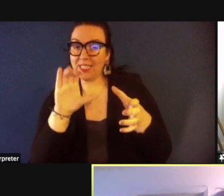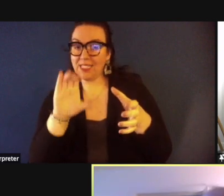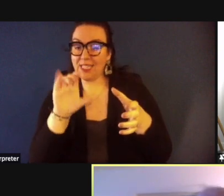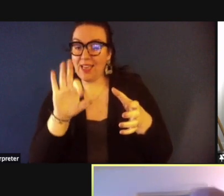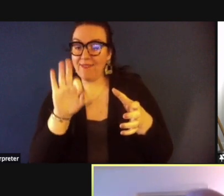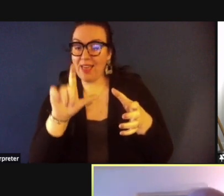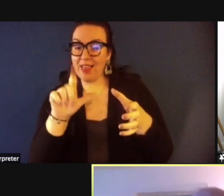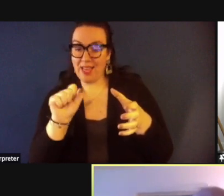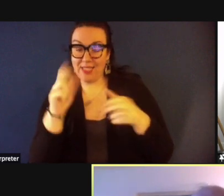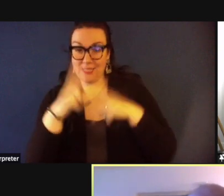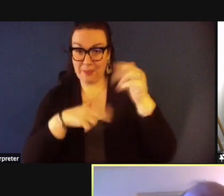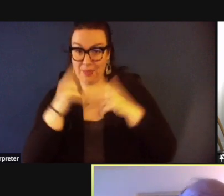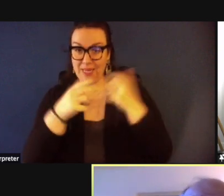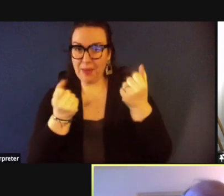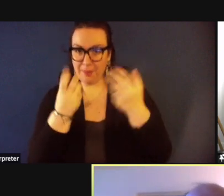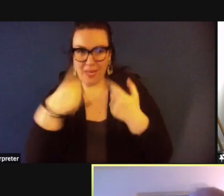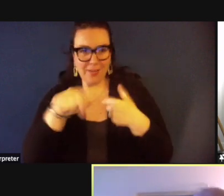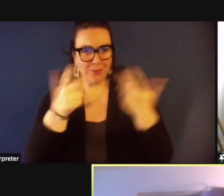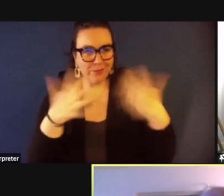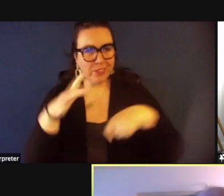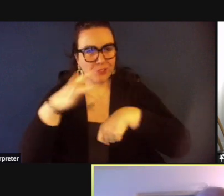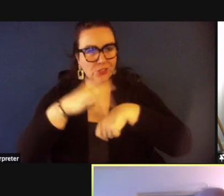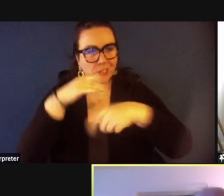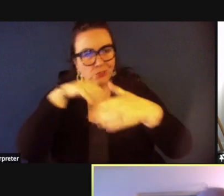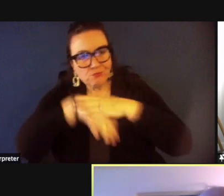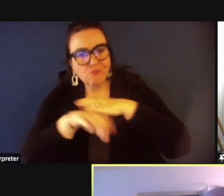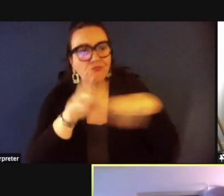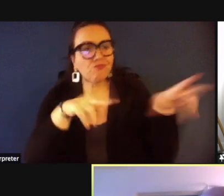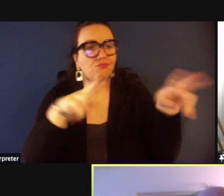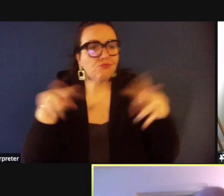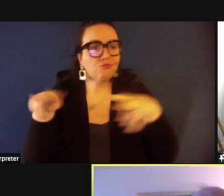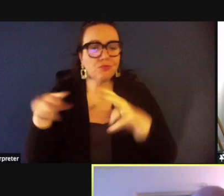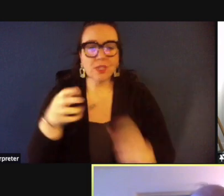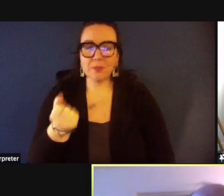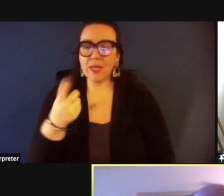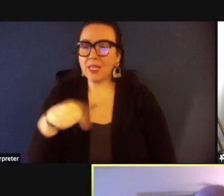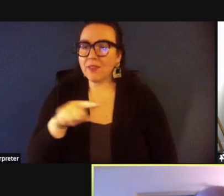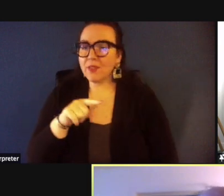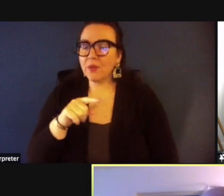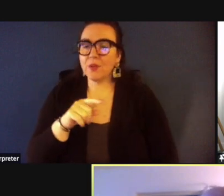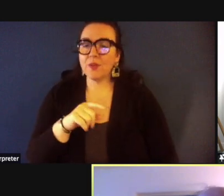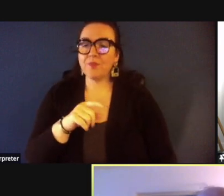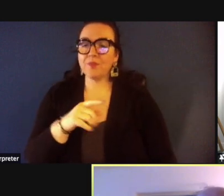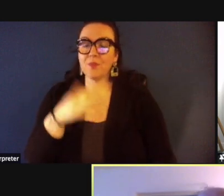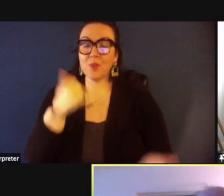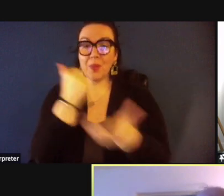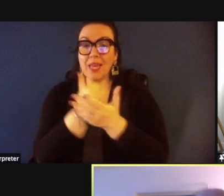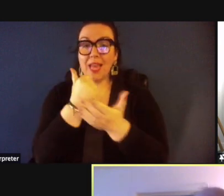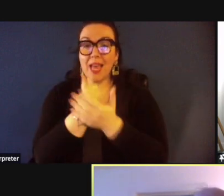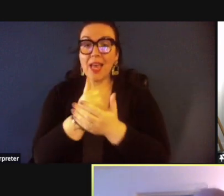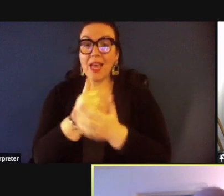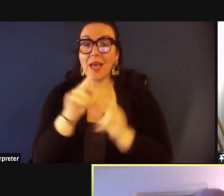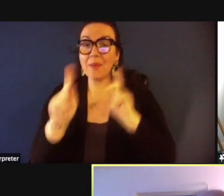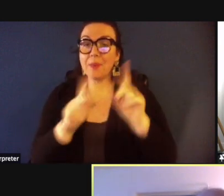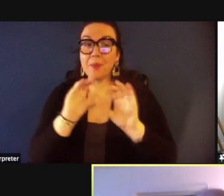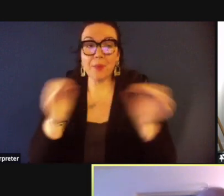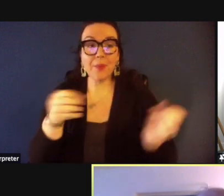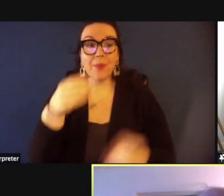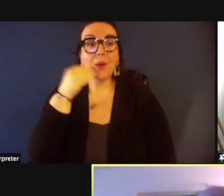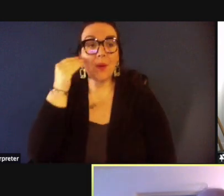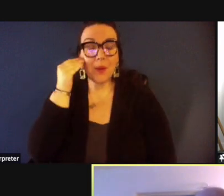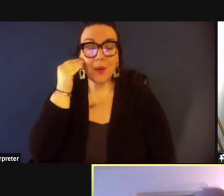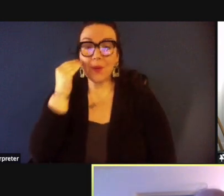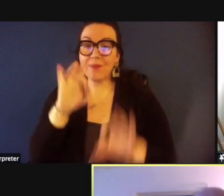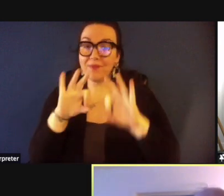uh many of you have been in in the cfls building uh where we help homeless families jane helped me